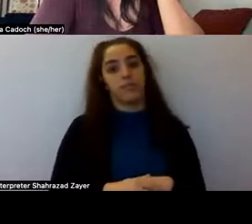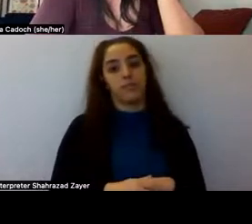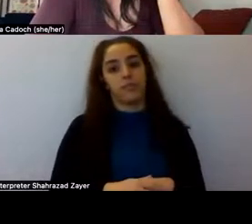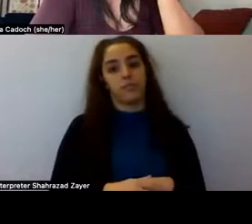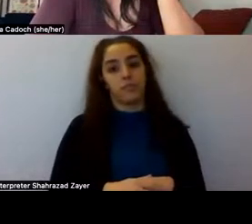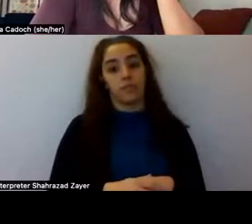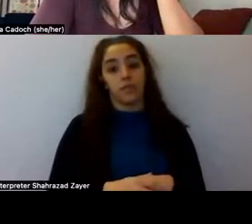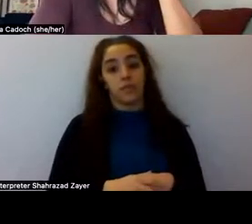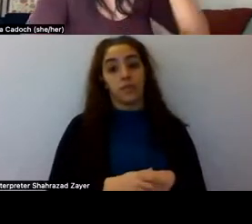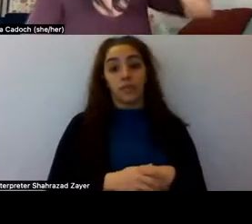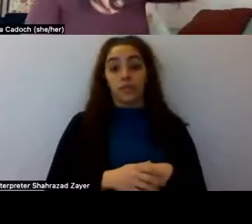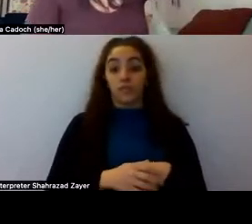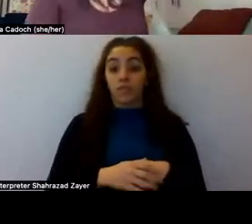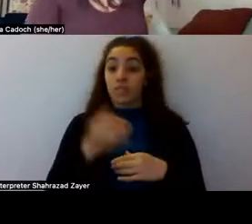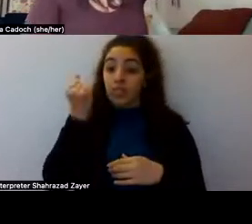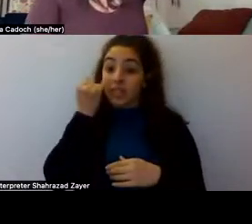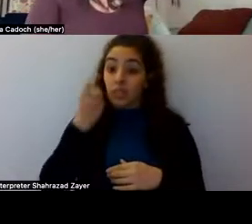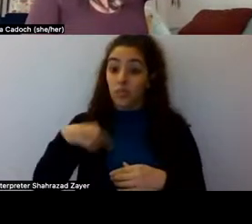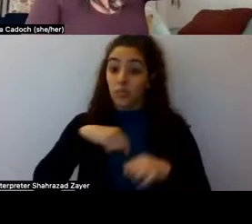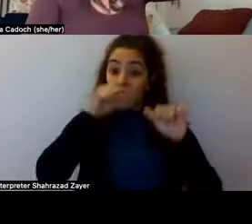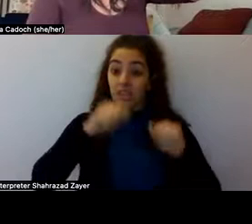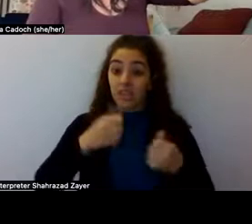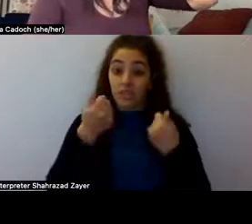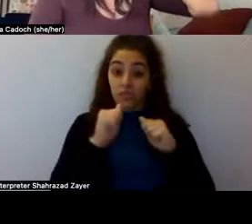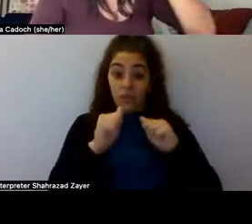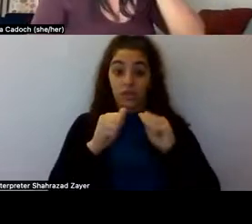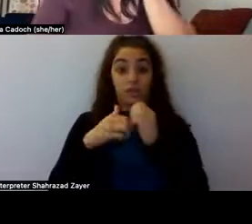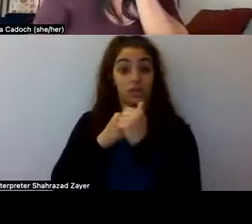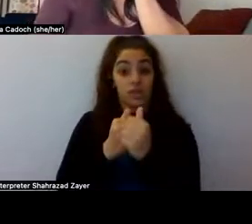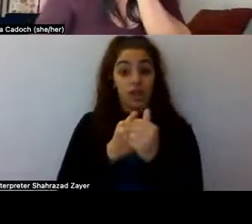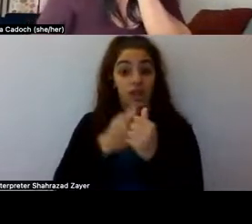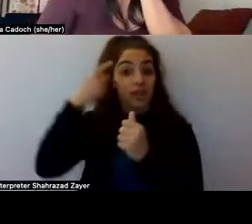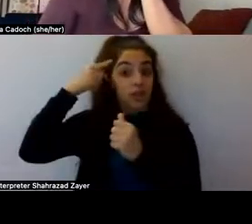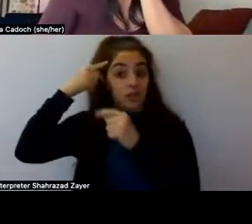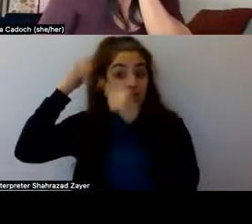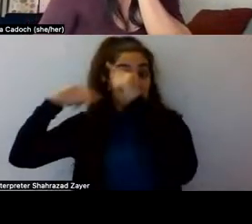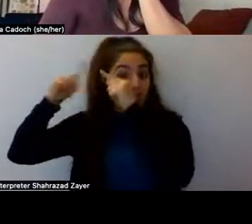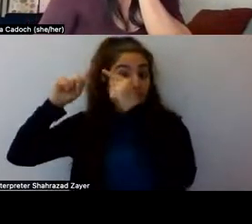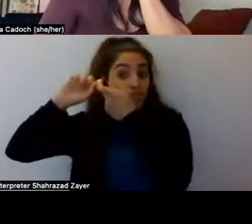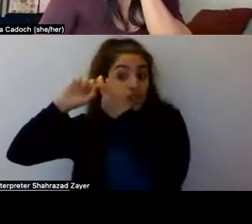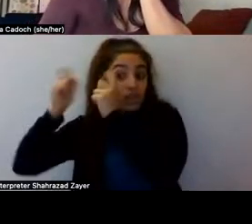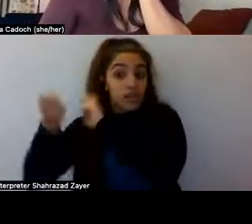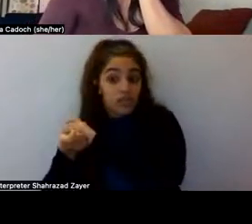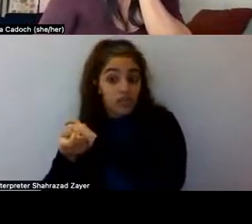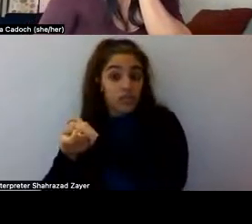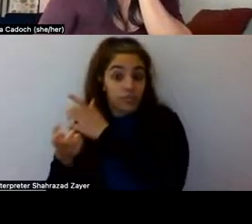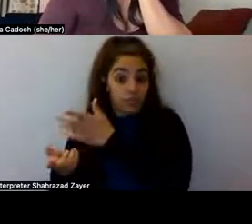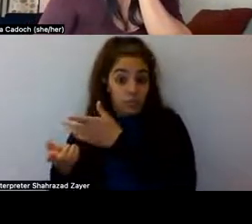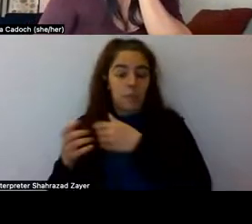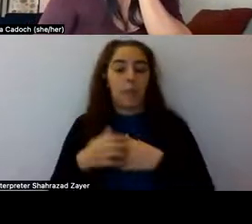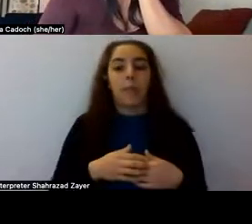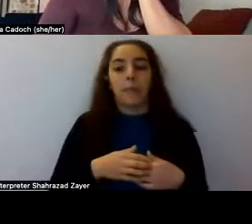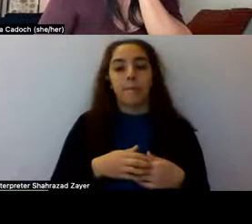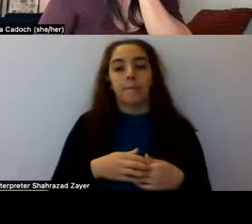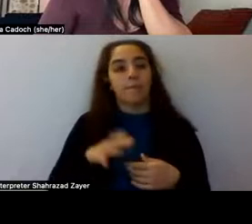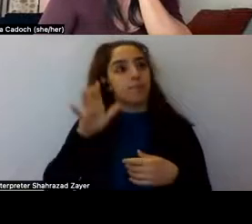we have something that can kind of lubricate cognition that can, uh, shake the snow globe, as, as another researcher put it, um,